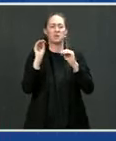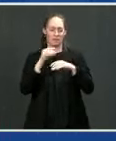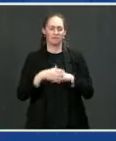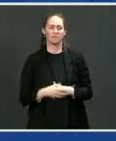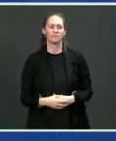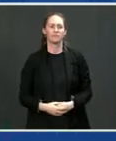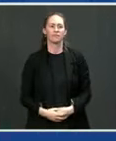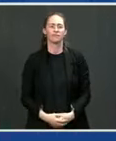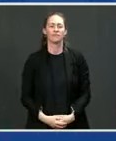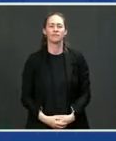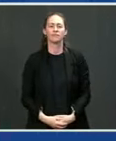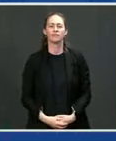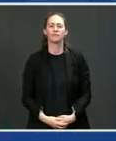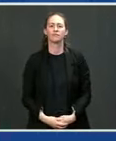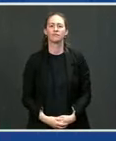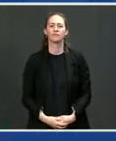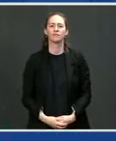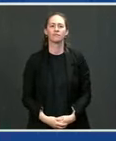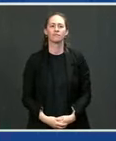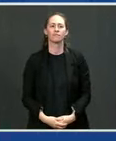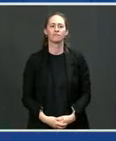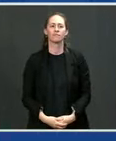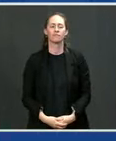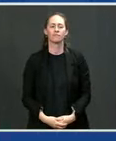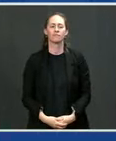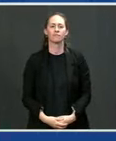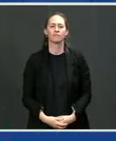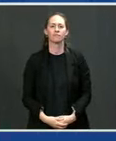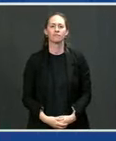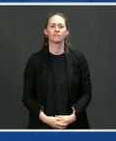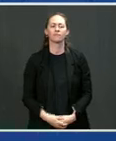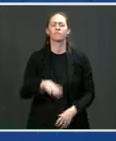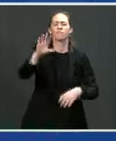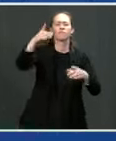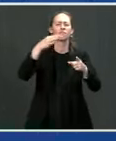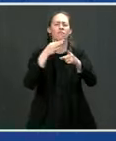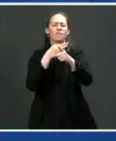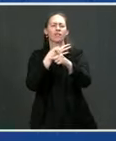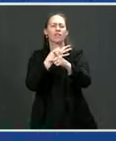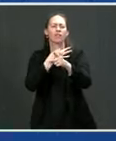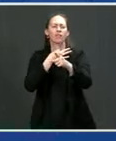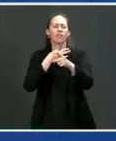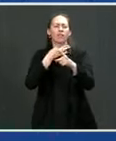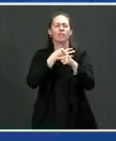station. Okay. Morgan, how much does that battery pack weigh, roughly?